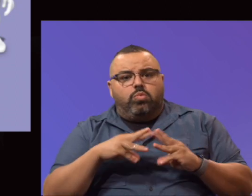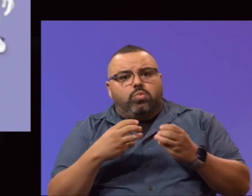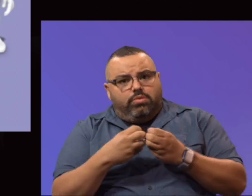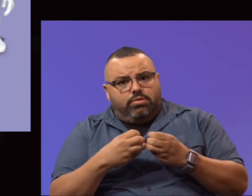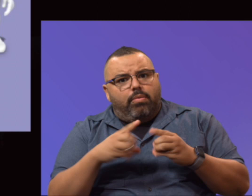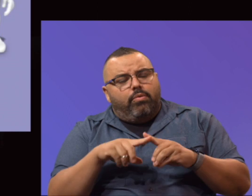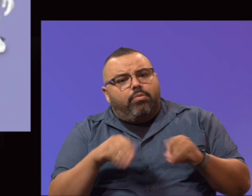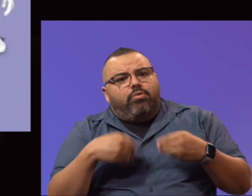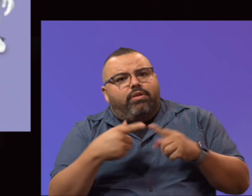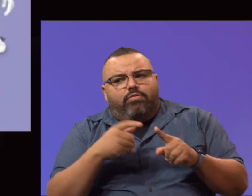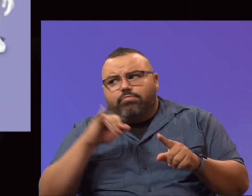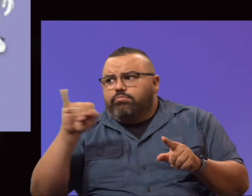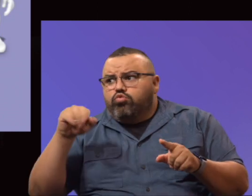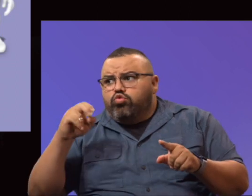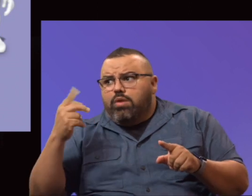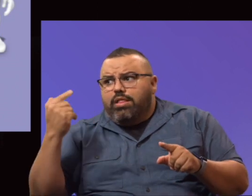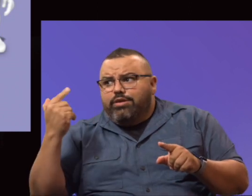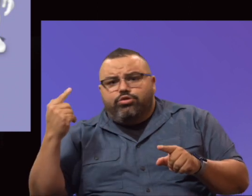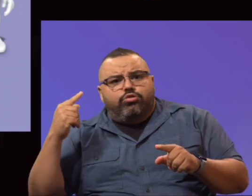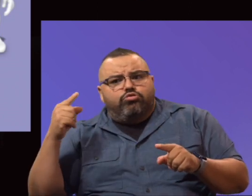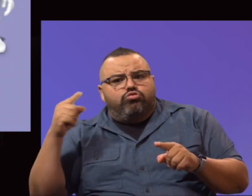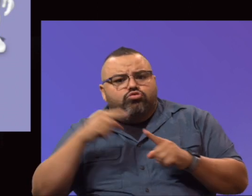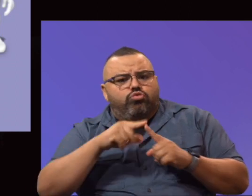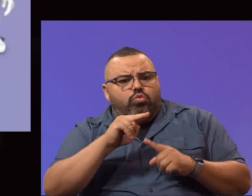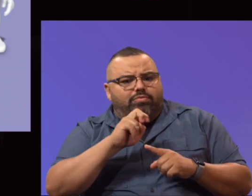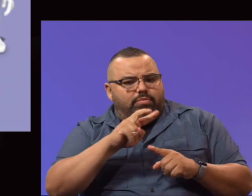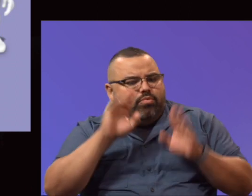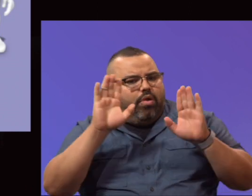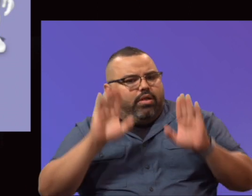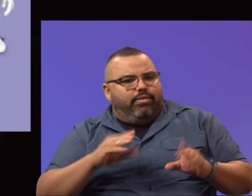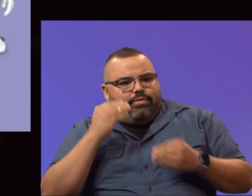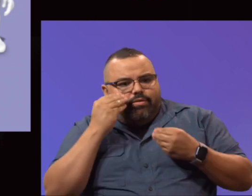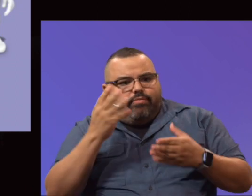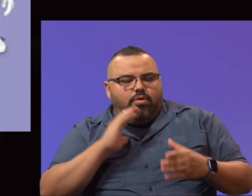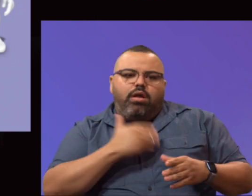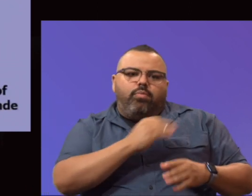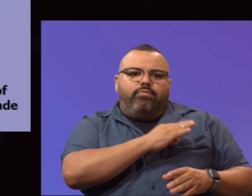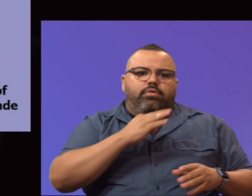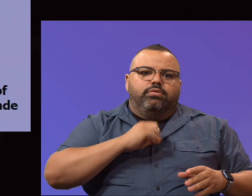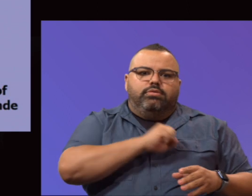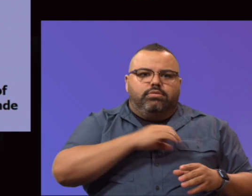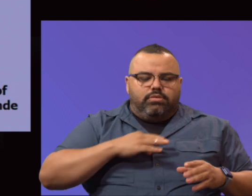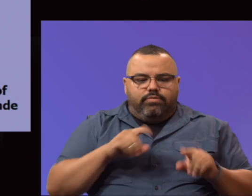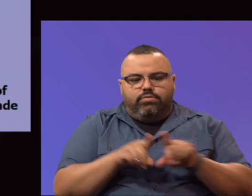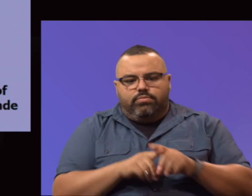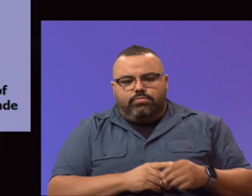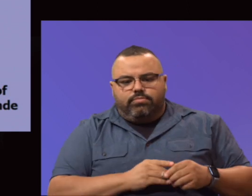which were provided from June of last year to November. Excellent information for our faculty and staff as well.